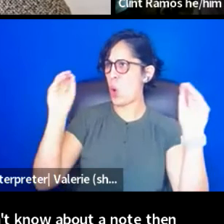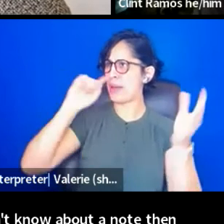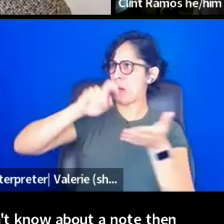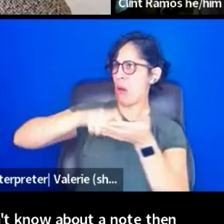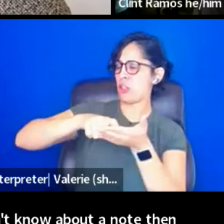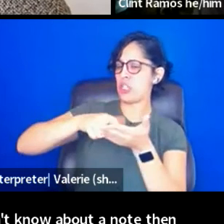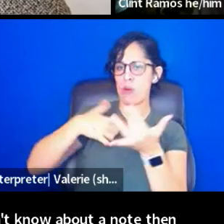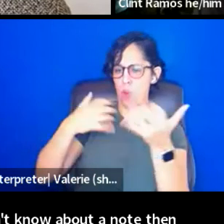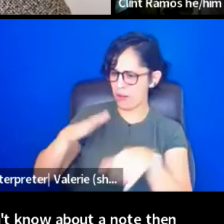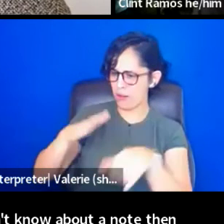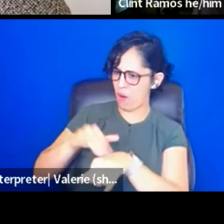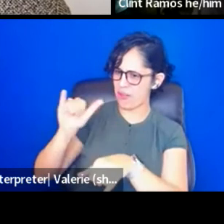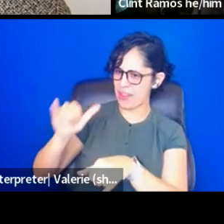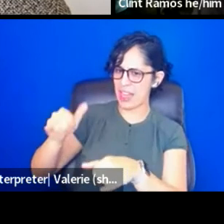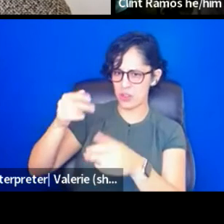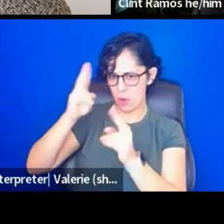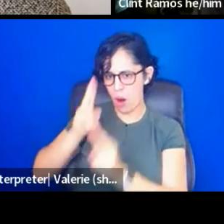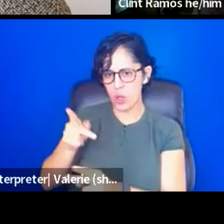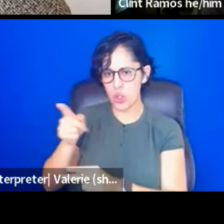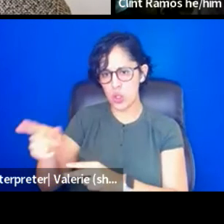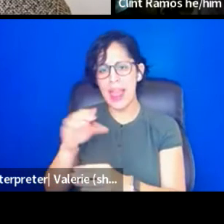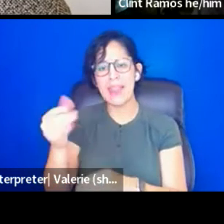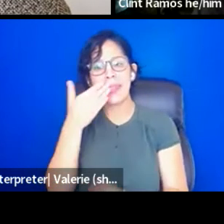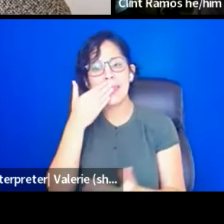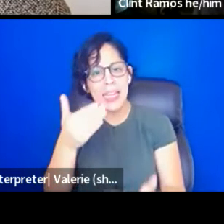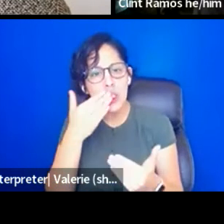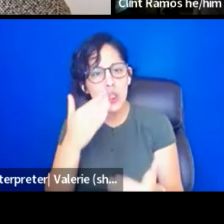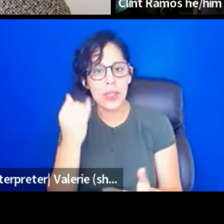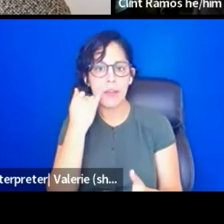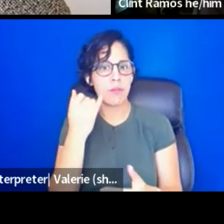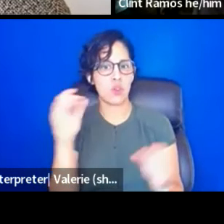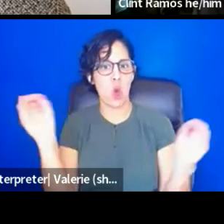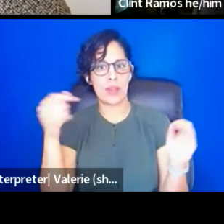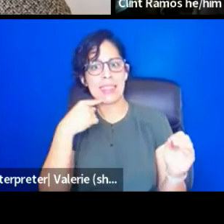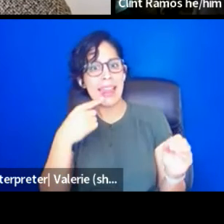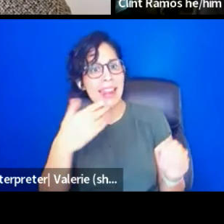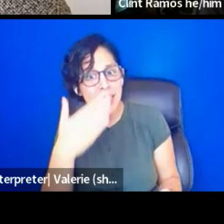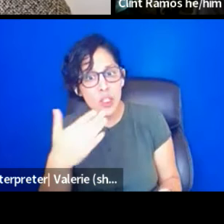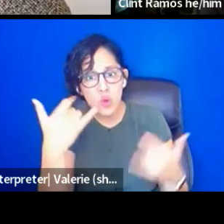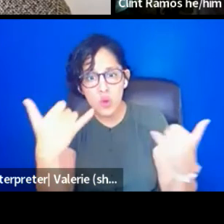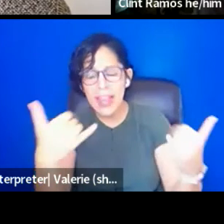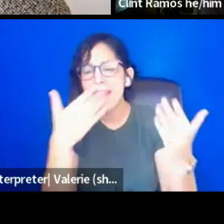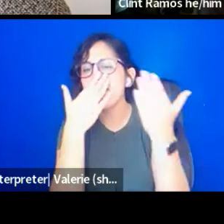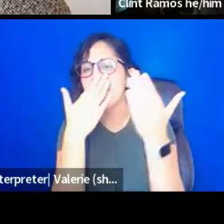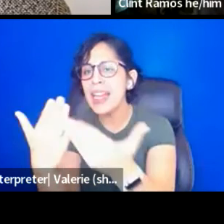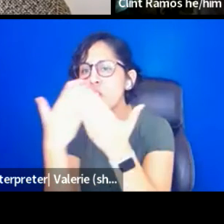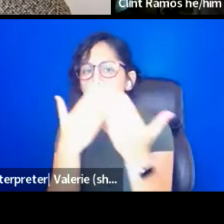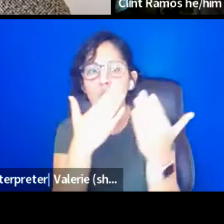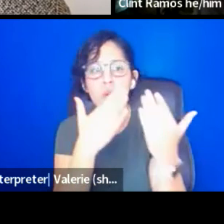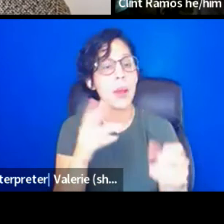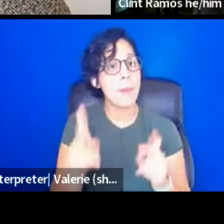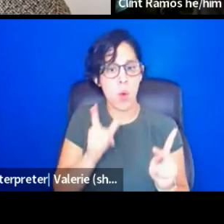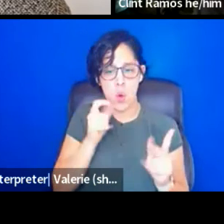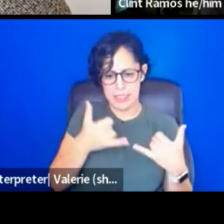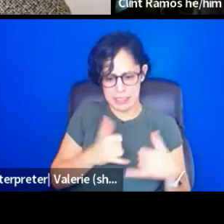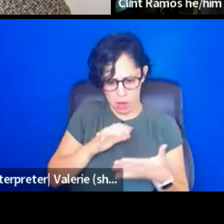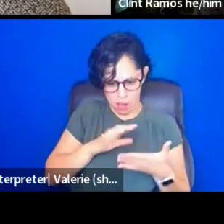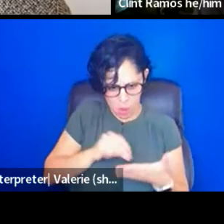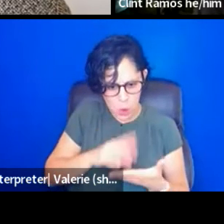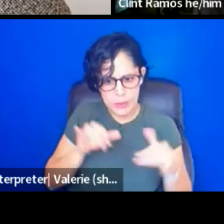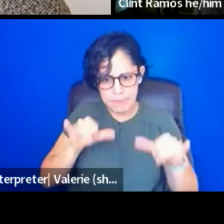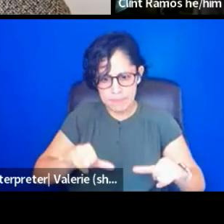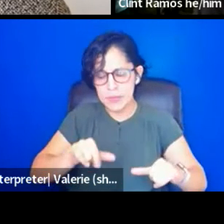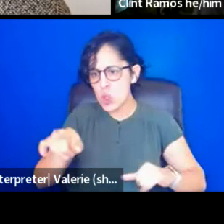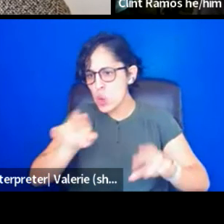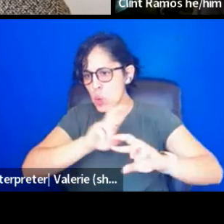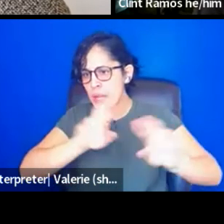visibility and say thank you. If you haven't been told, thank you today. Thank you to everyone who's in a learning place and who's here ready to learn. What